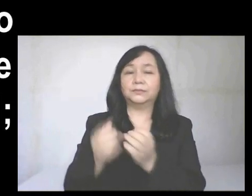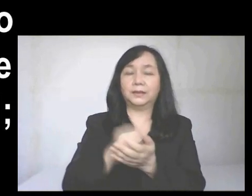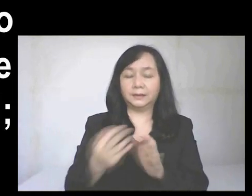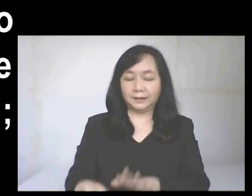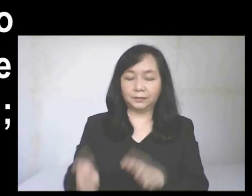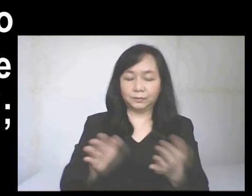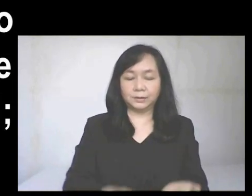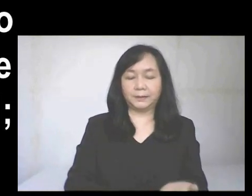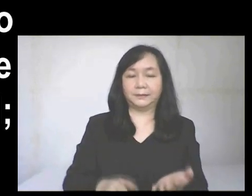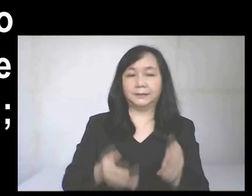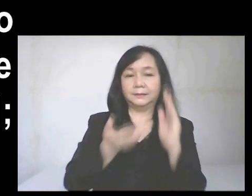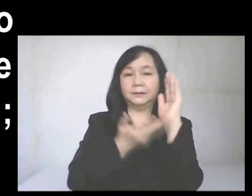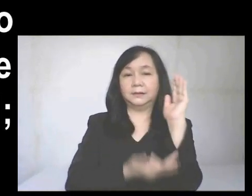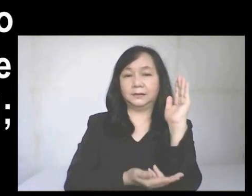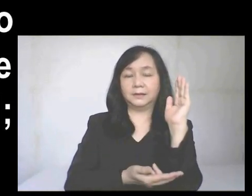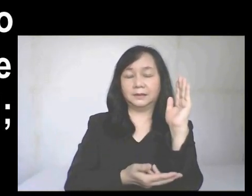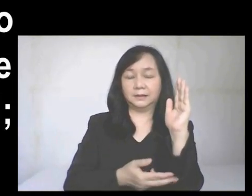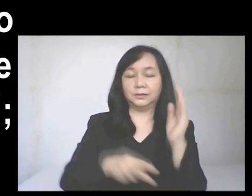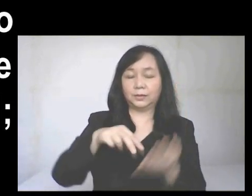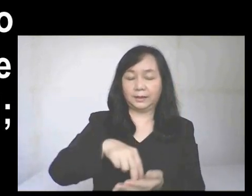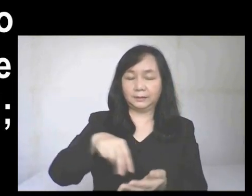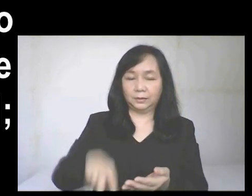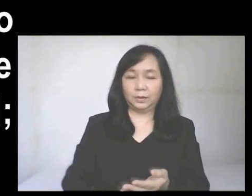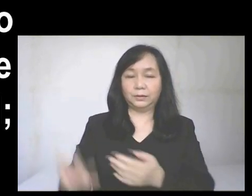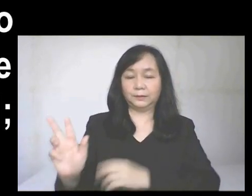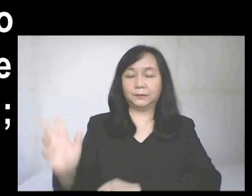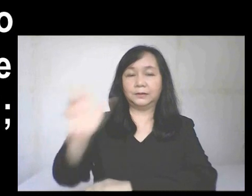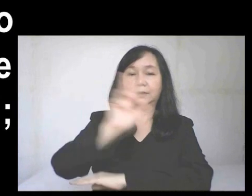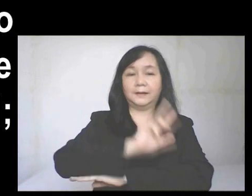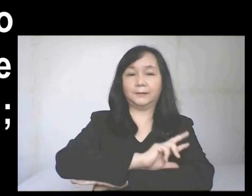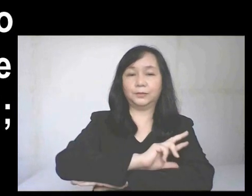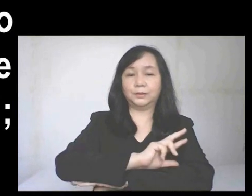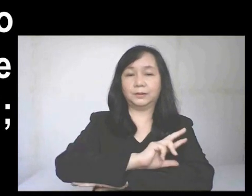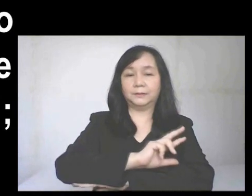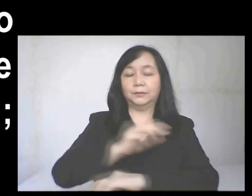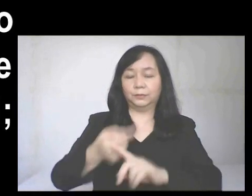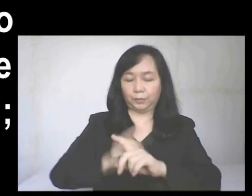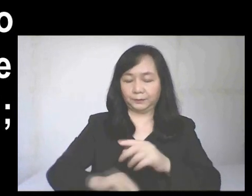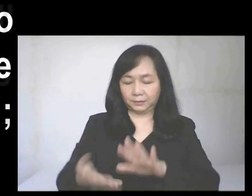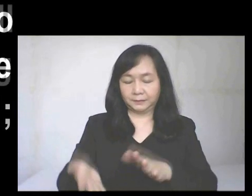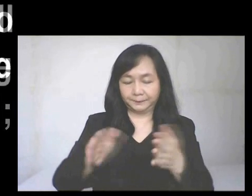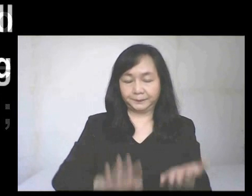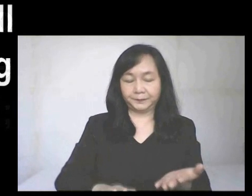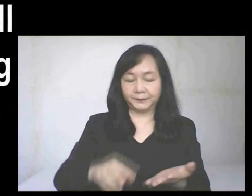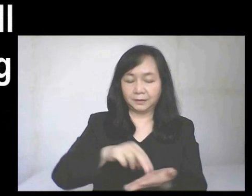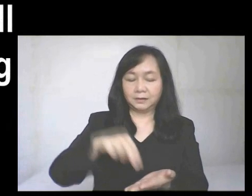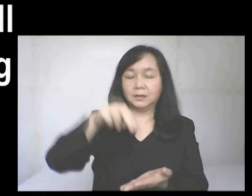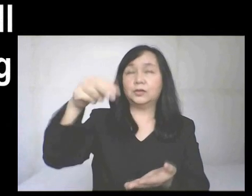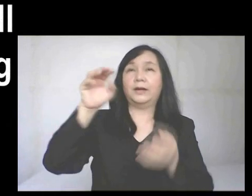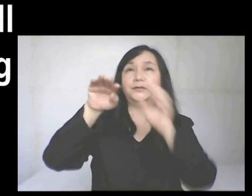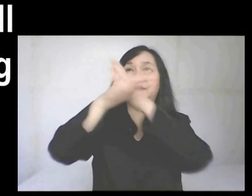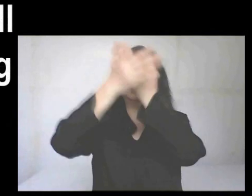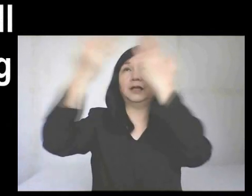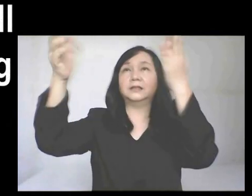crucified, died and was buried. He descended into hell. On the third day He rose again from the dead. He